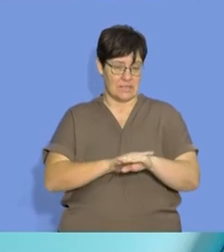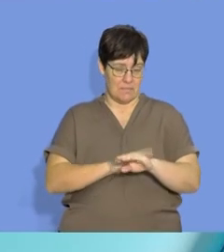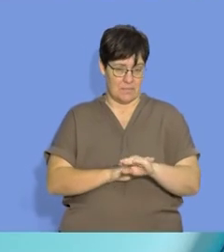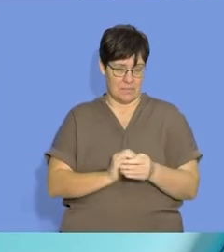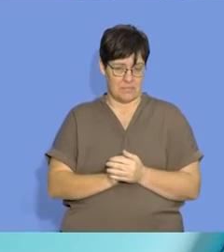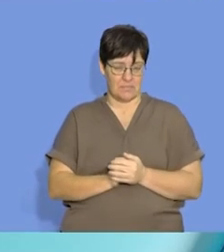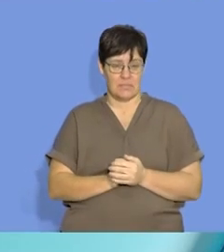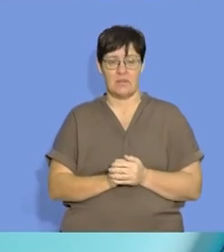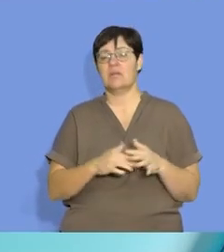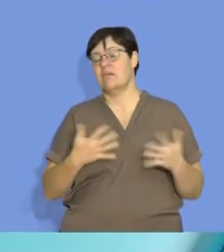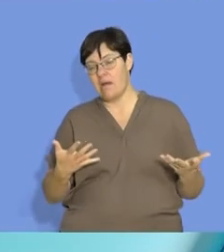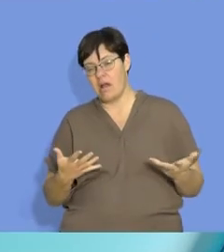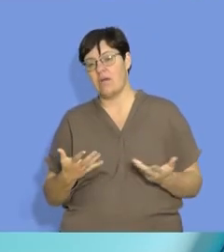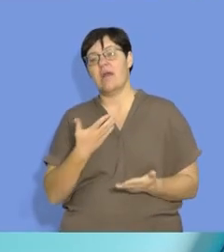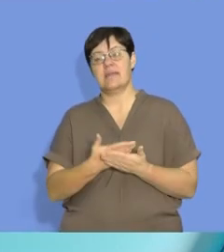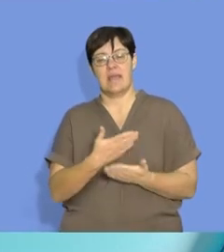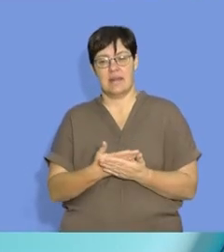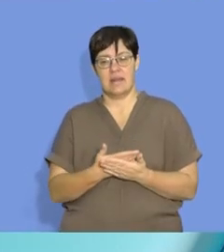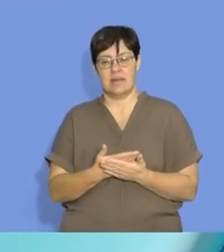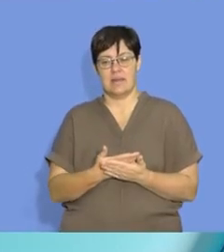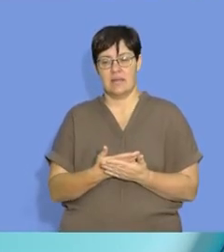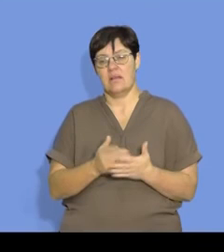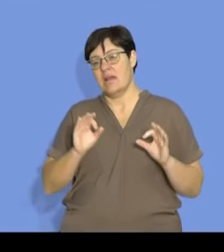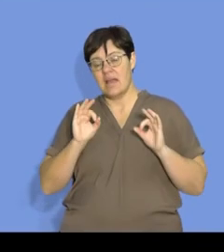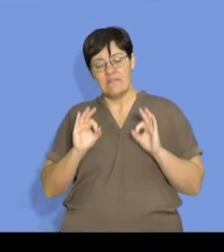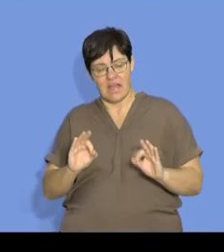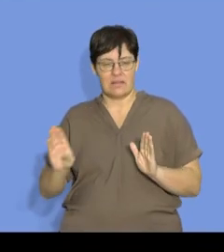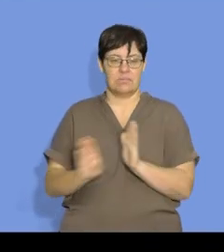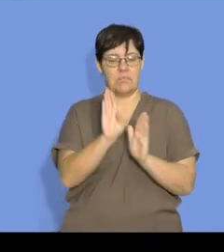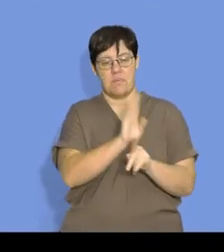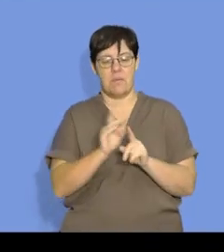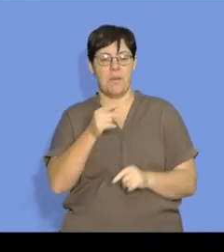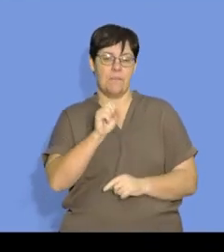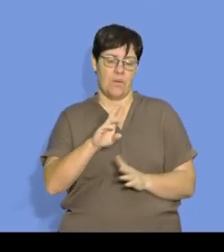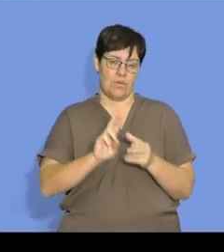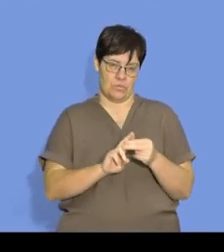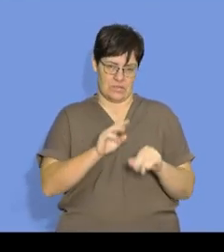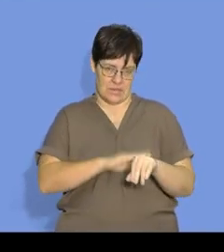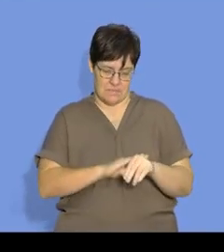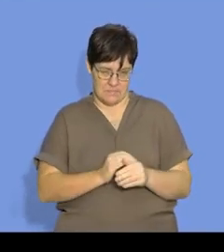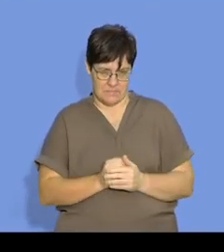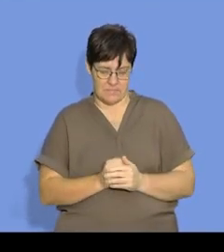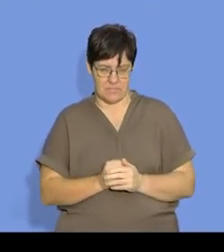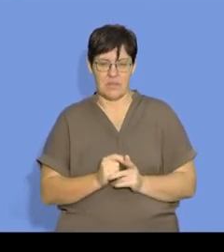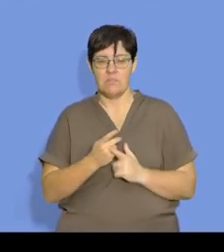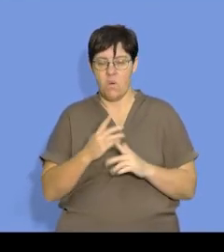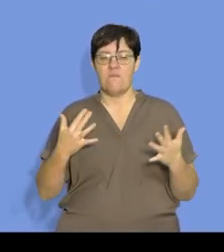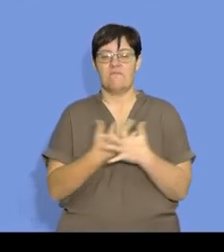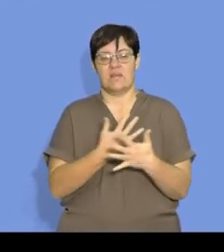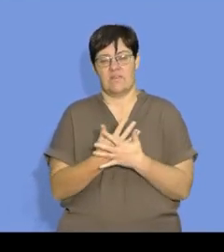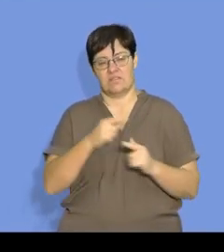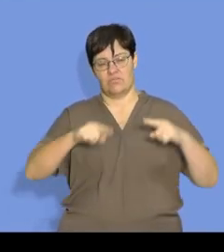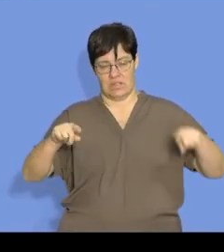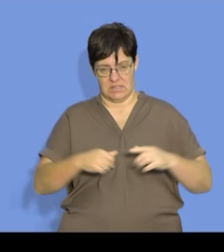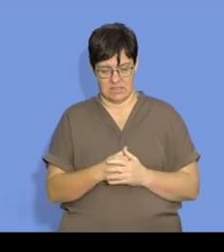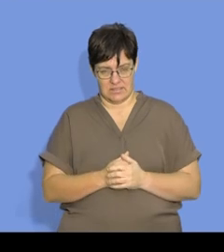unit time, it basically means there's a likelihood of more effective collisions per unit time, which leads